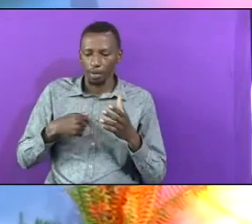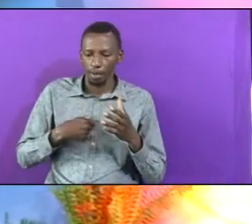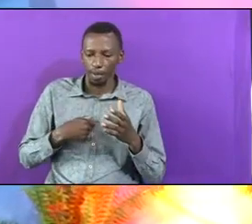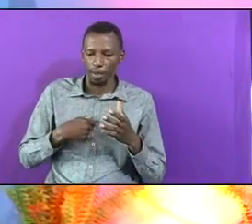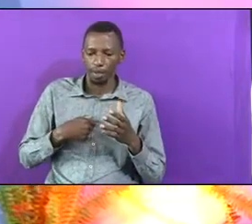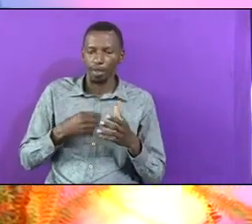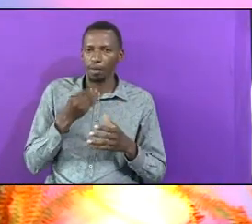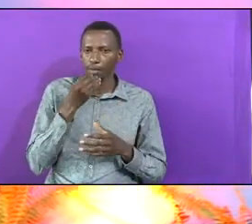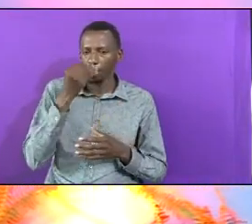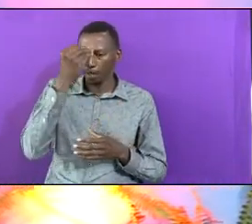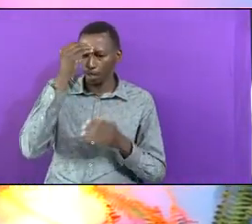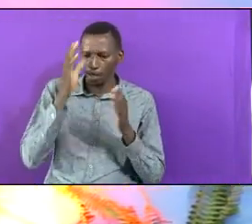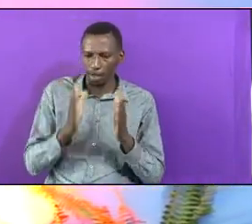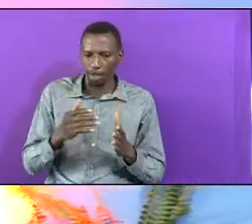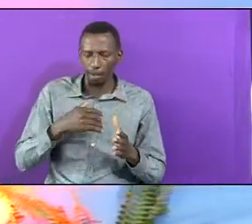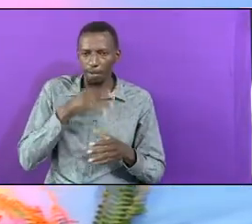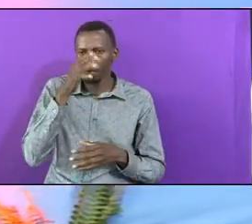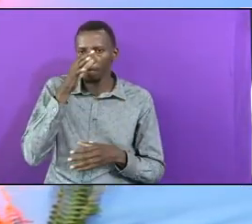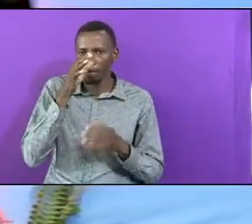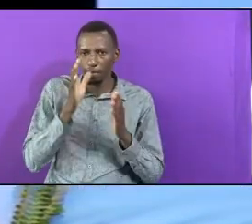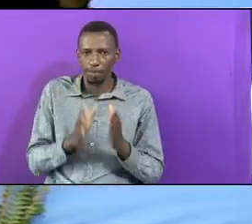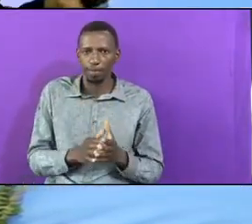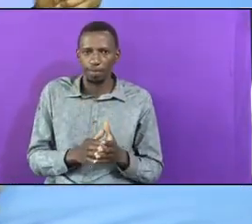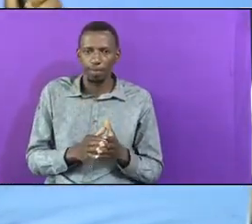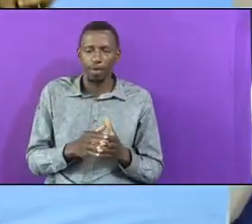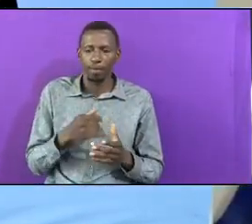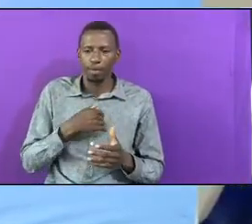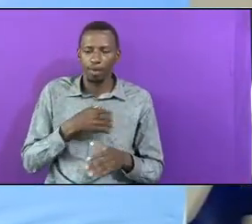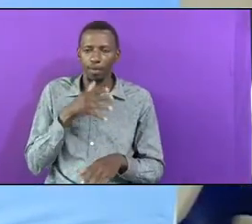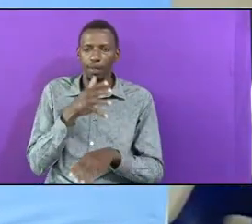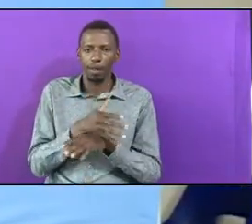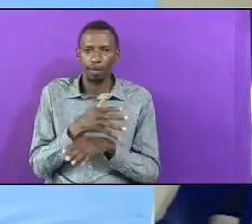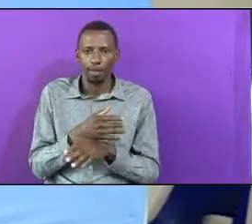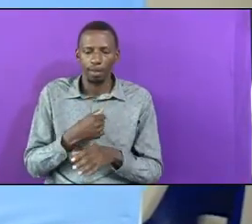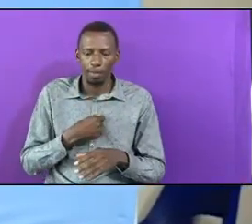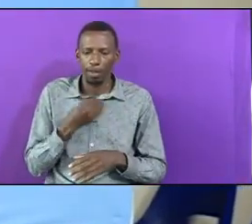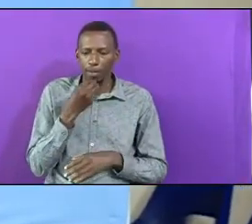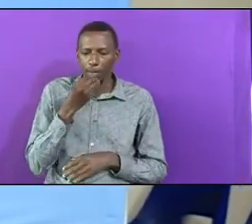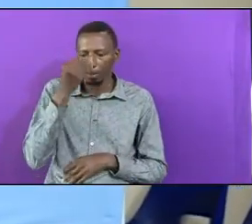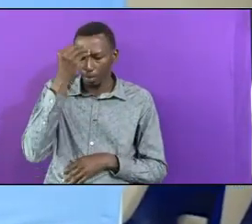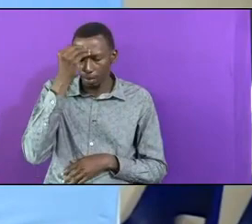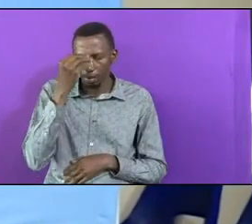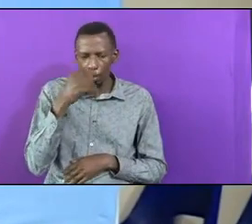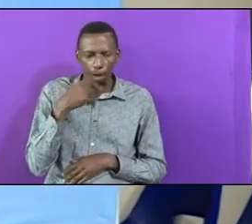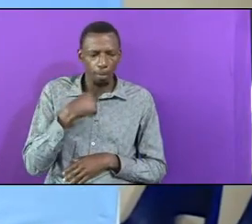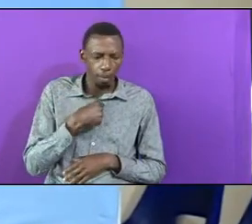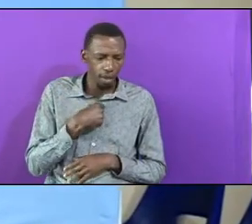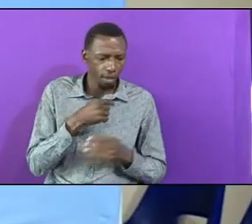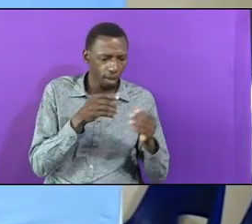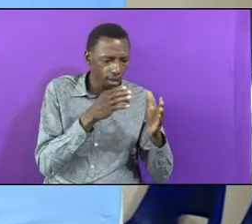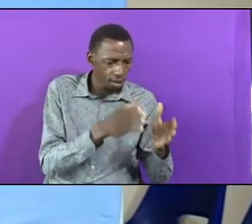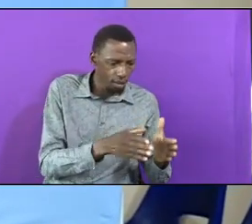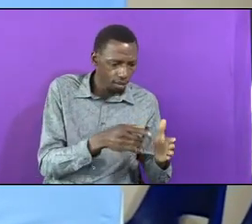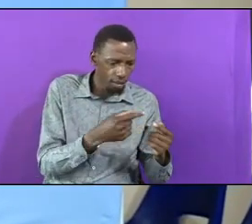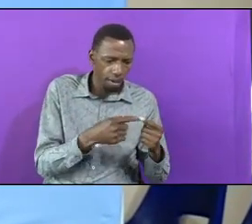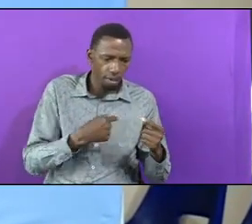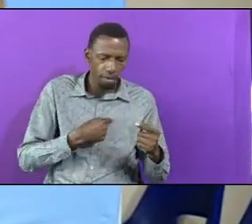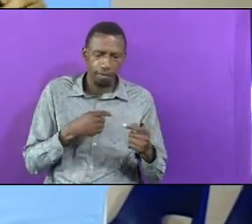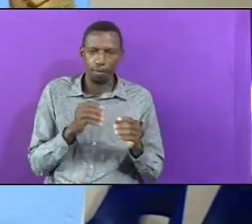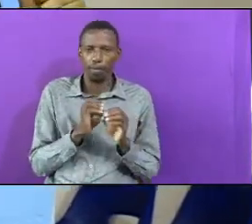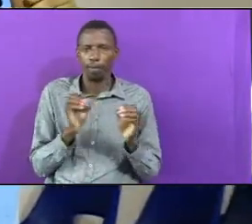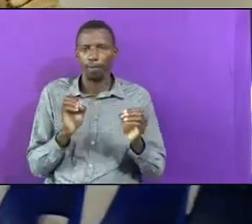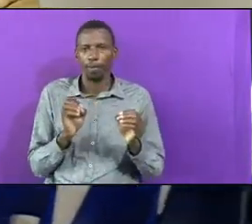I'm A Pretender A Conniver I'm A Deceiver I Pretend To Be Who I'm Not I'm A Witch